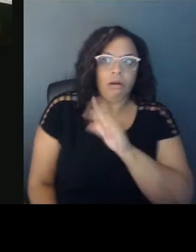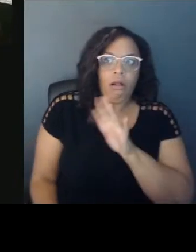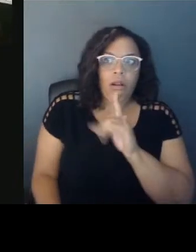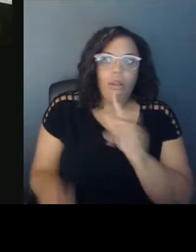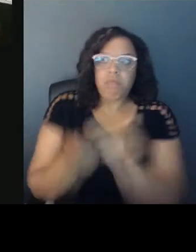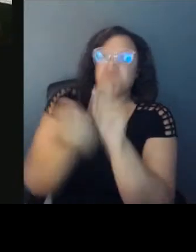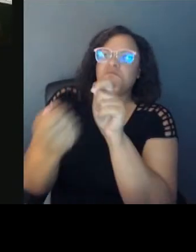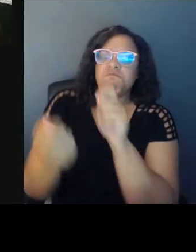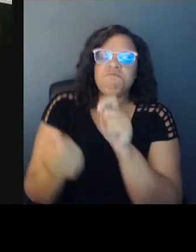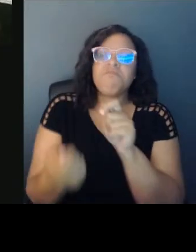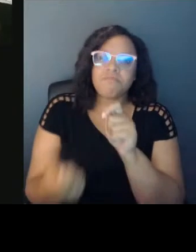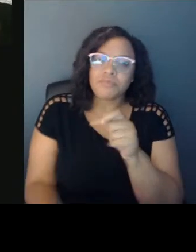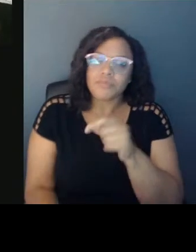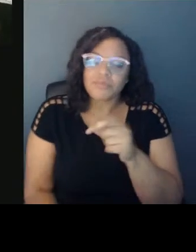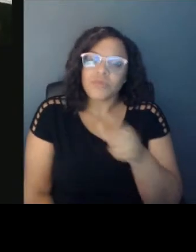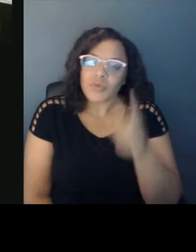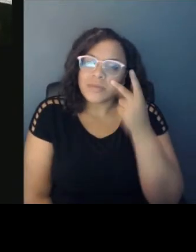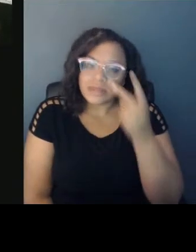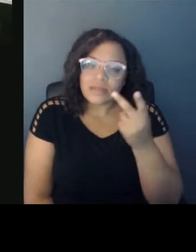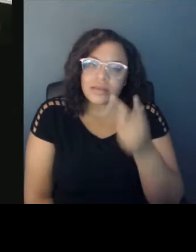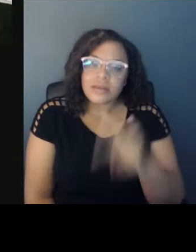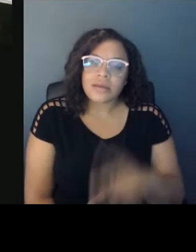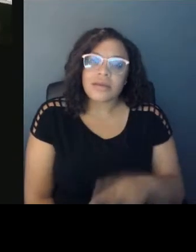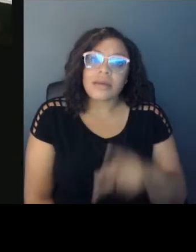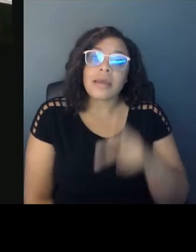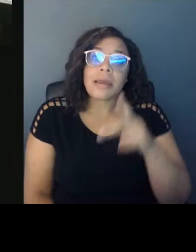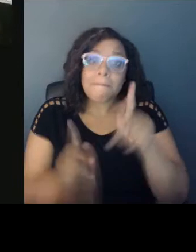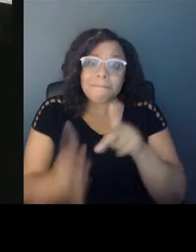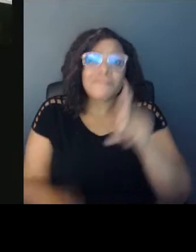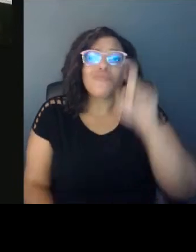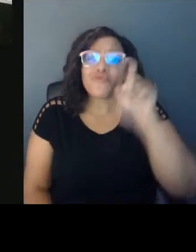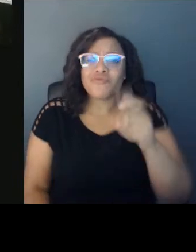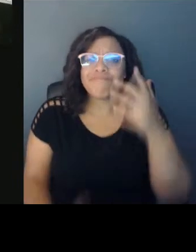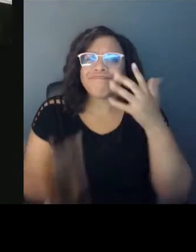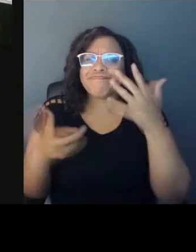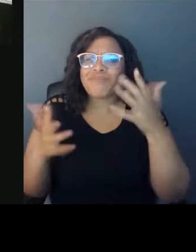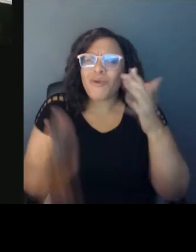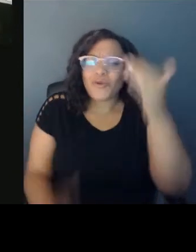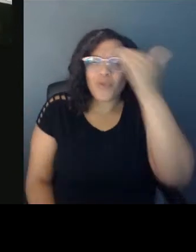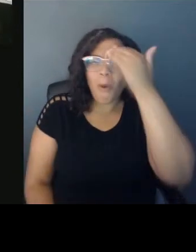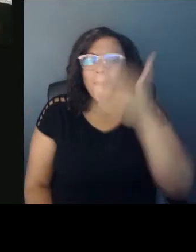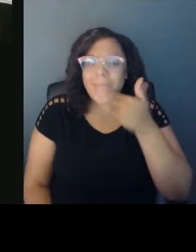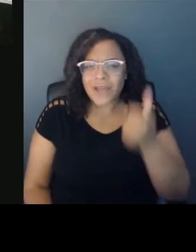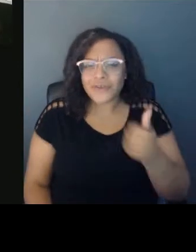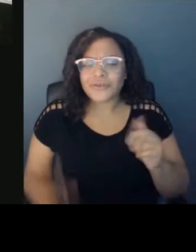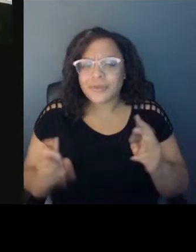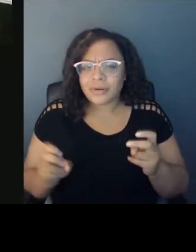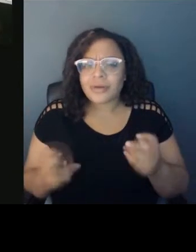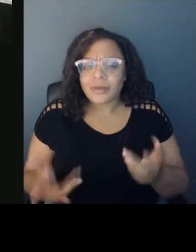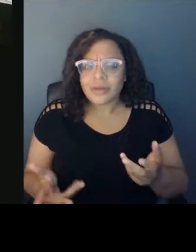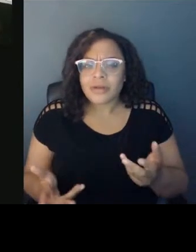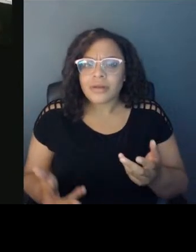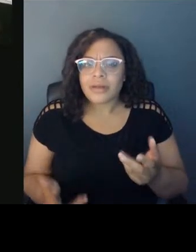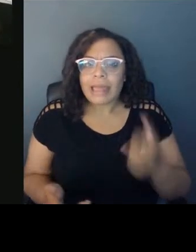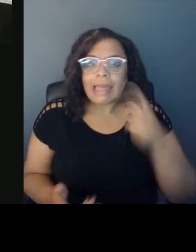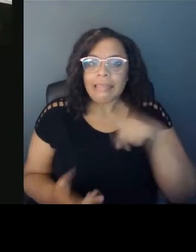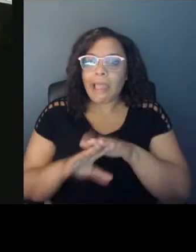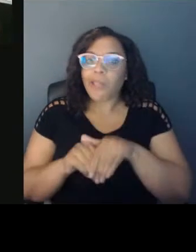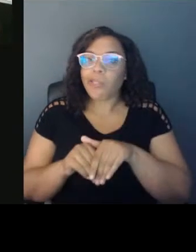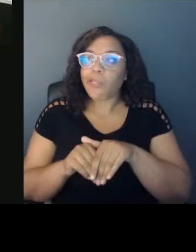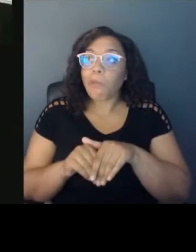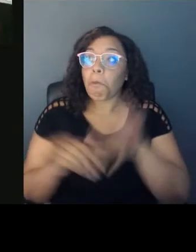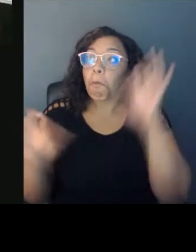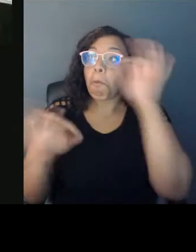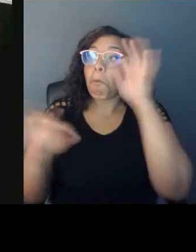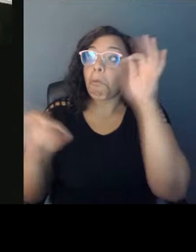on all accounts should know better and act like they don't. And I think that's where it comes